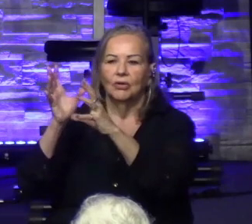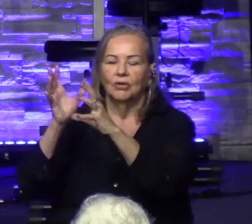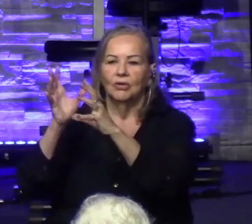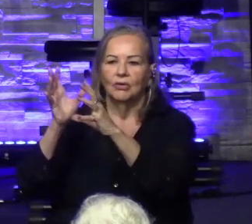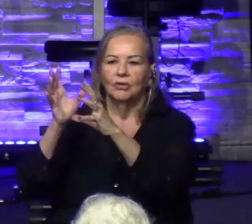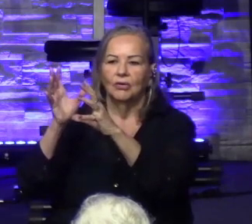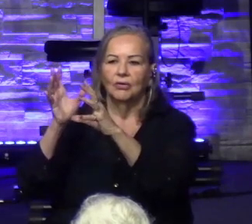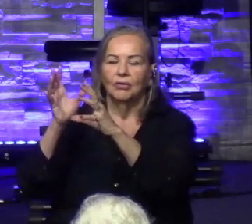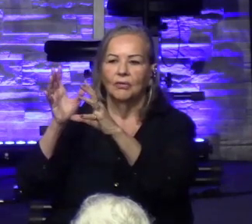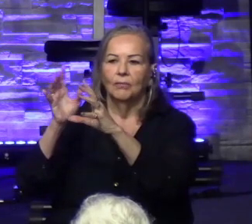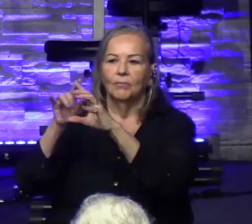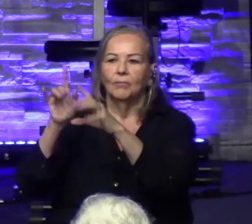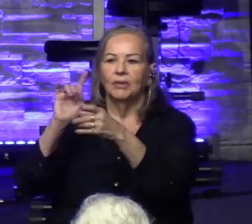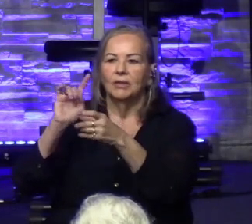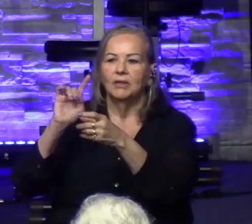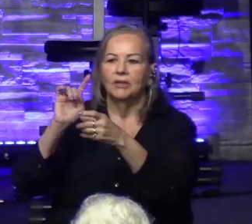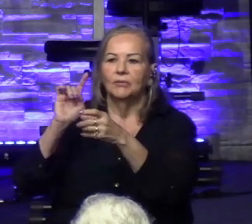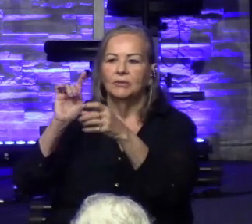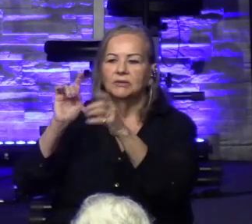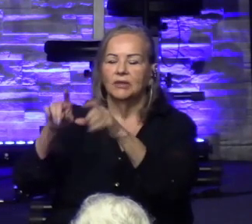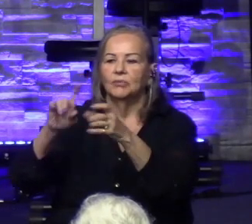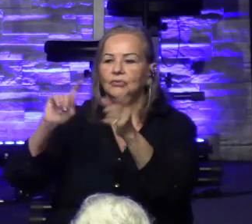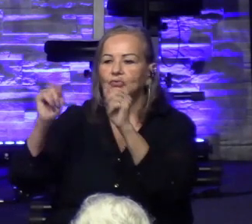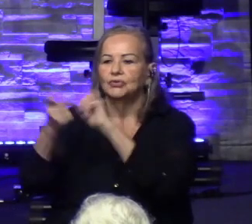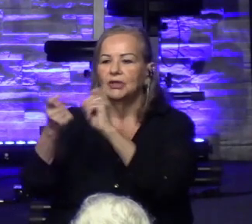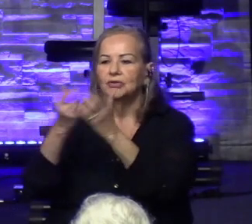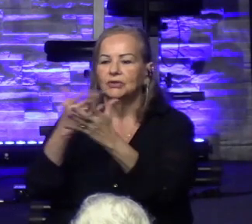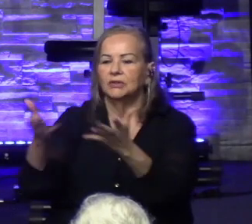he was a game changer in the area of basketball.